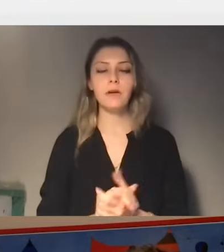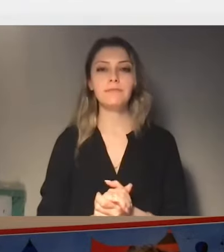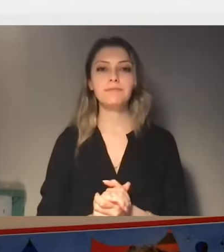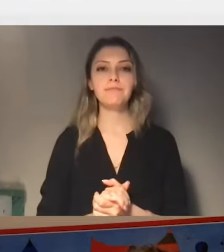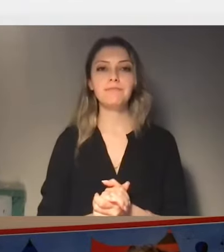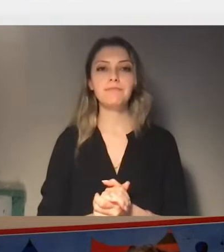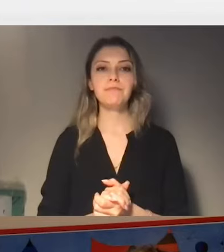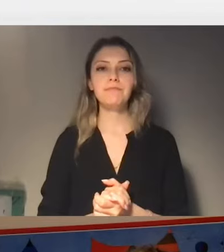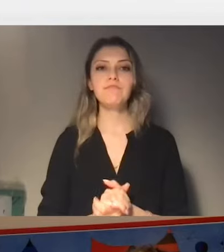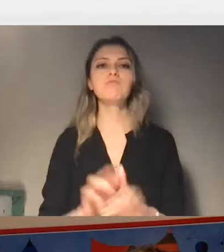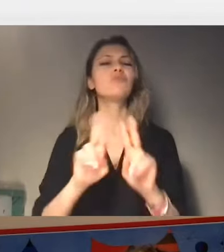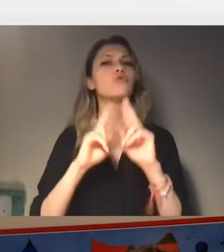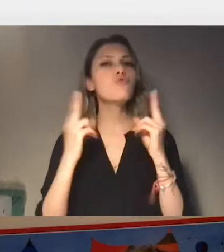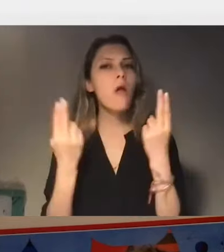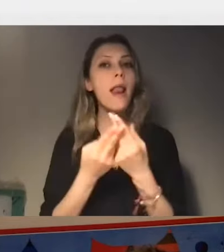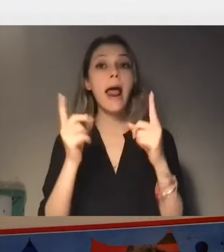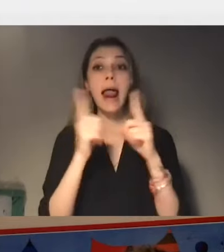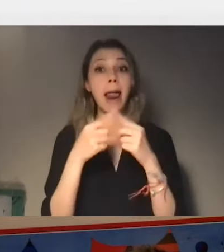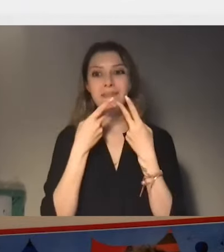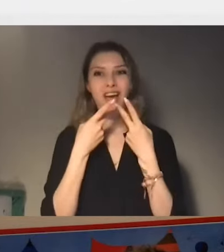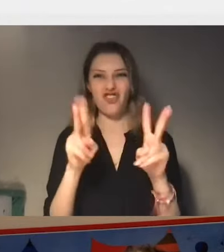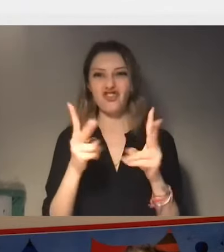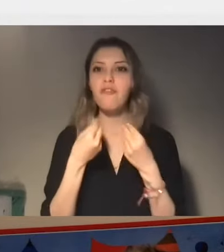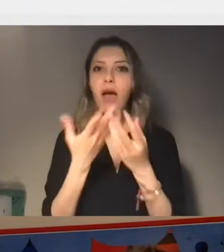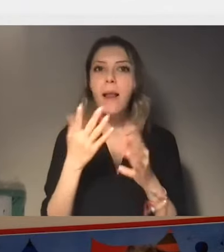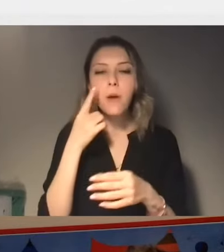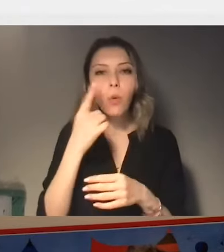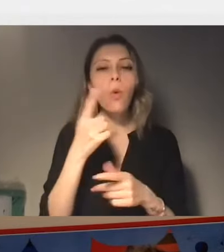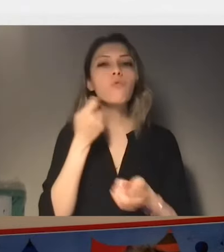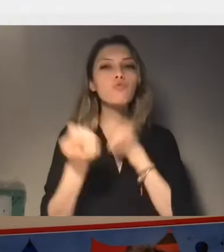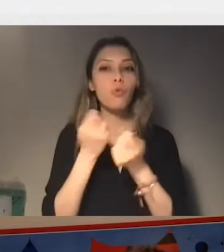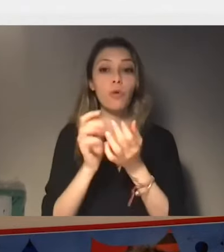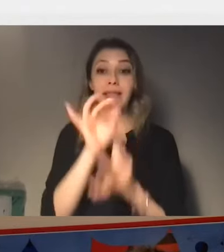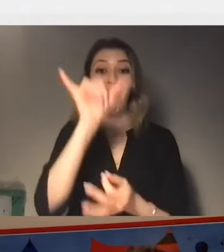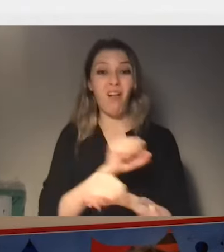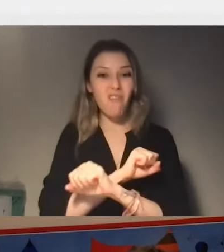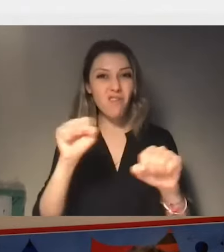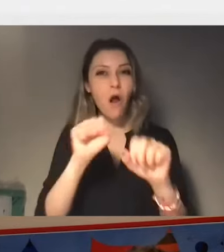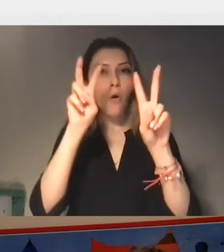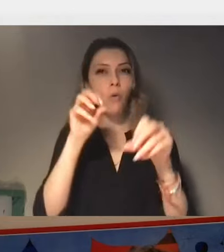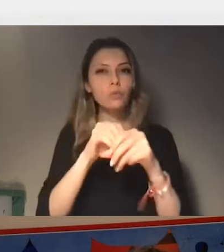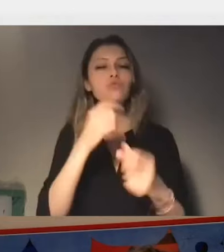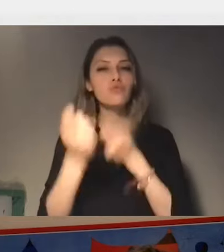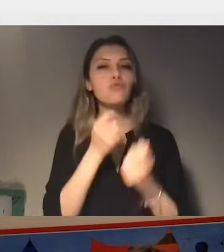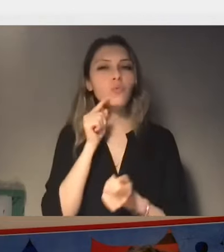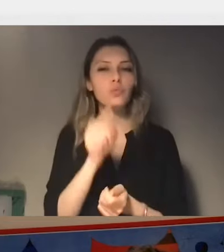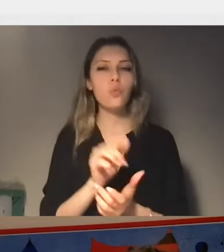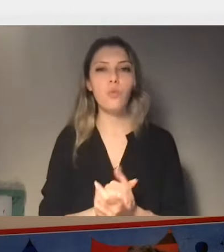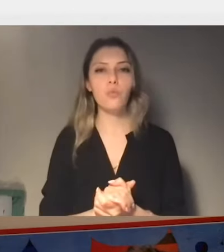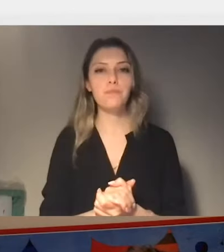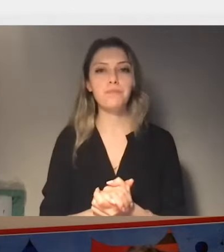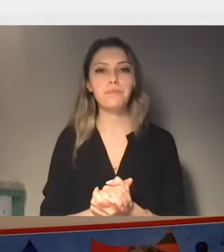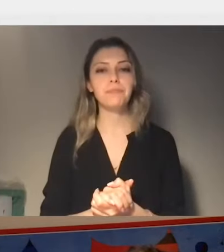Initiative for grassroots human rights violations, for gross human rights violations. She started her career as a